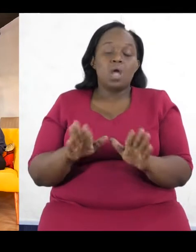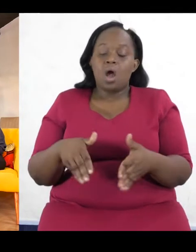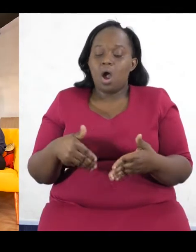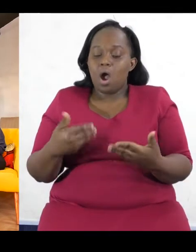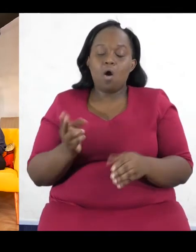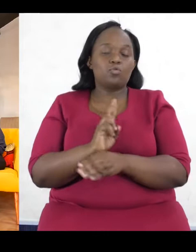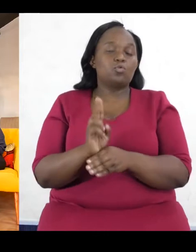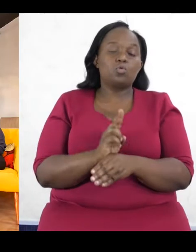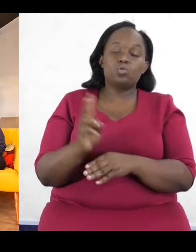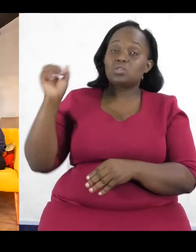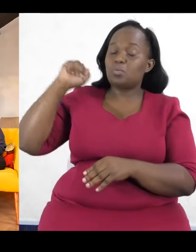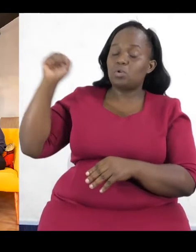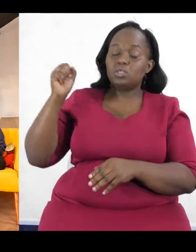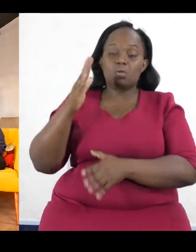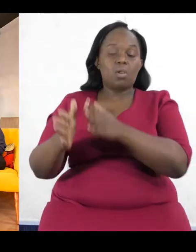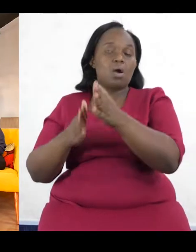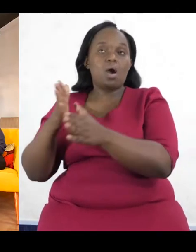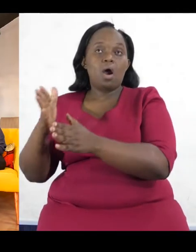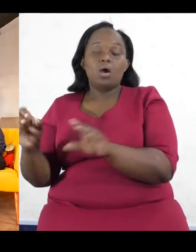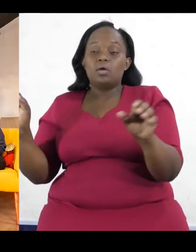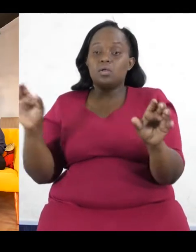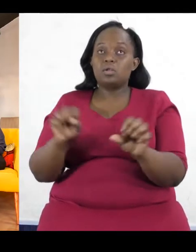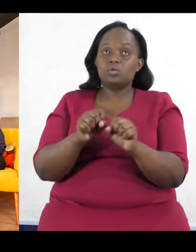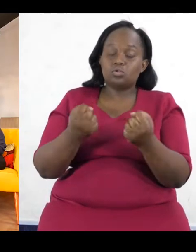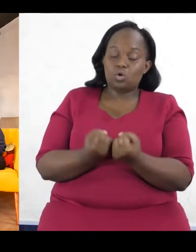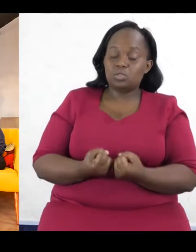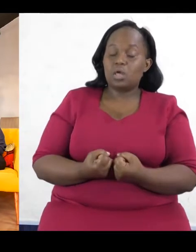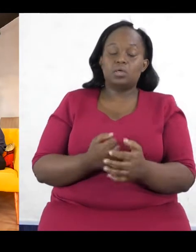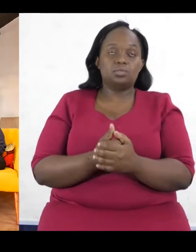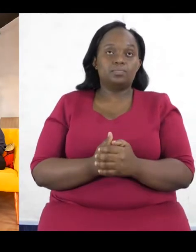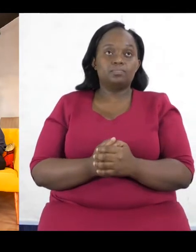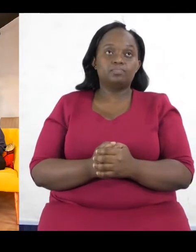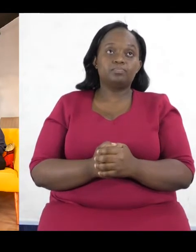we use politics to organize our societies. And hopefully we'll talk about that today.